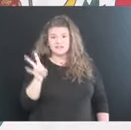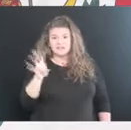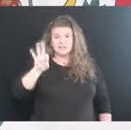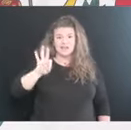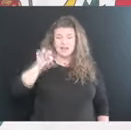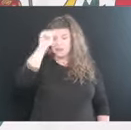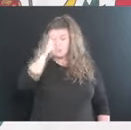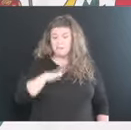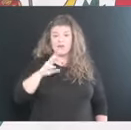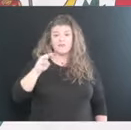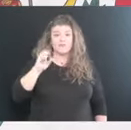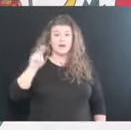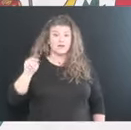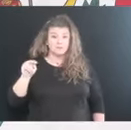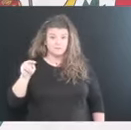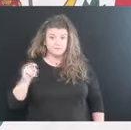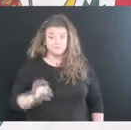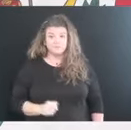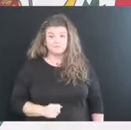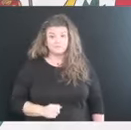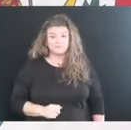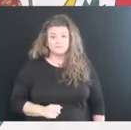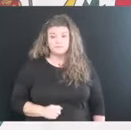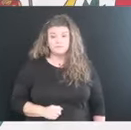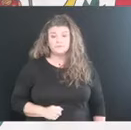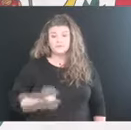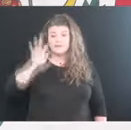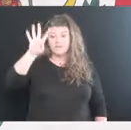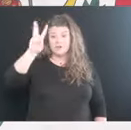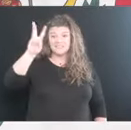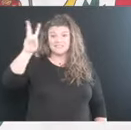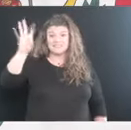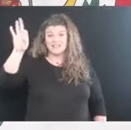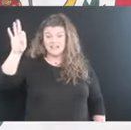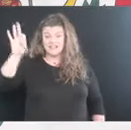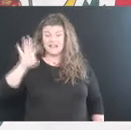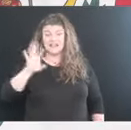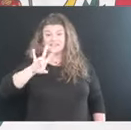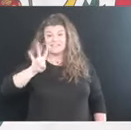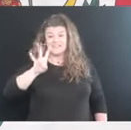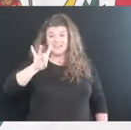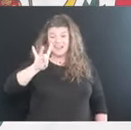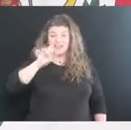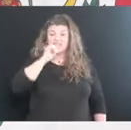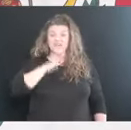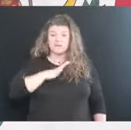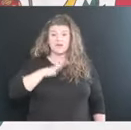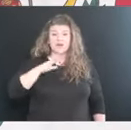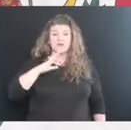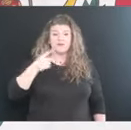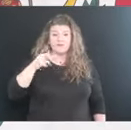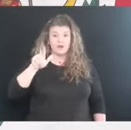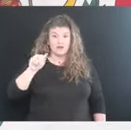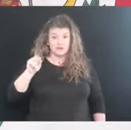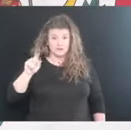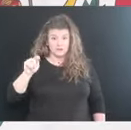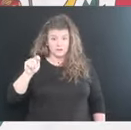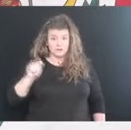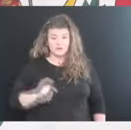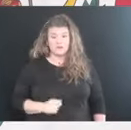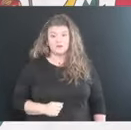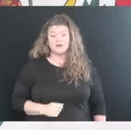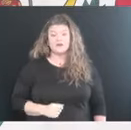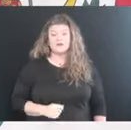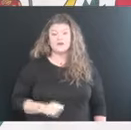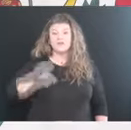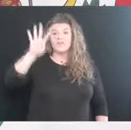female from Uncahillia County, the 4667th death of a 68-year-old female from Grant County, the